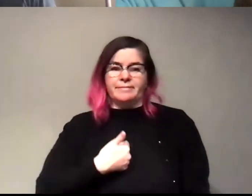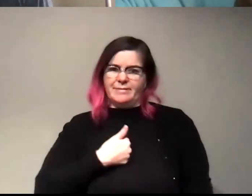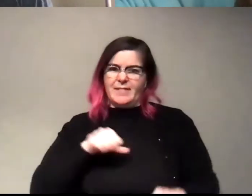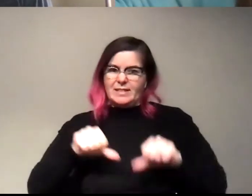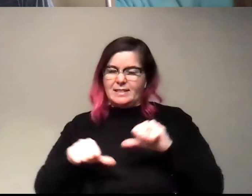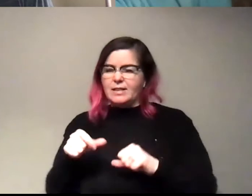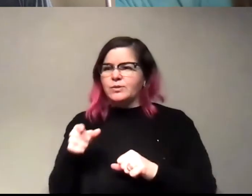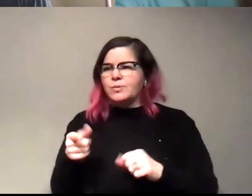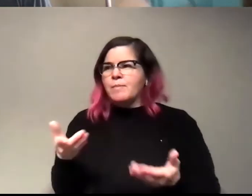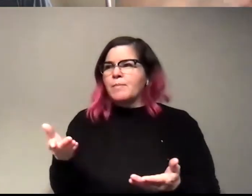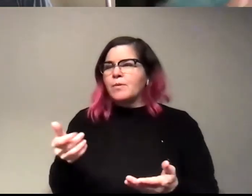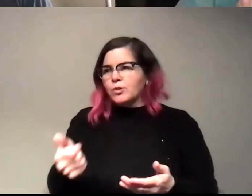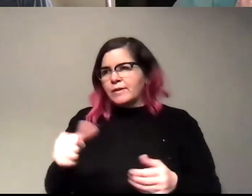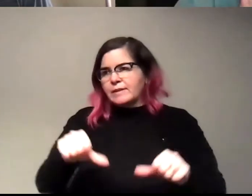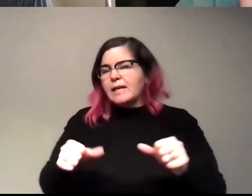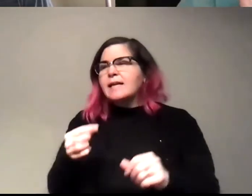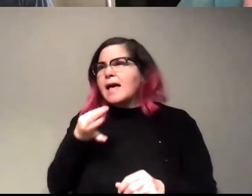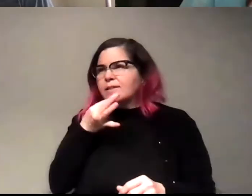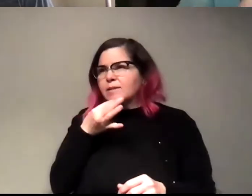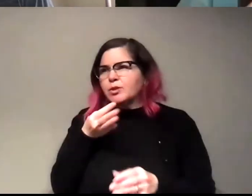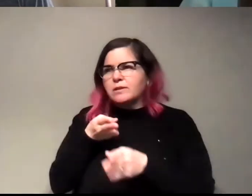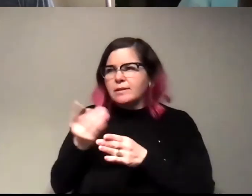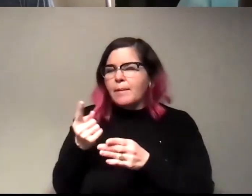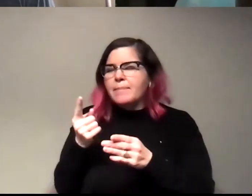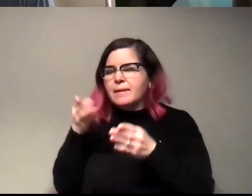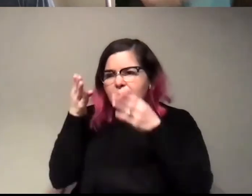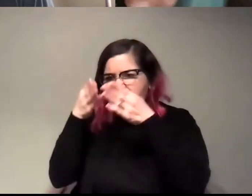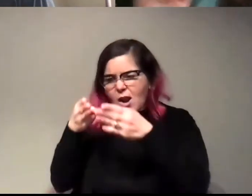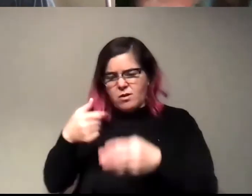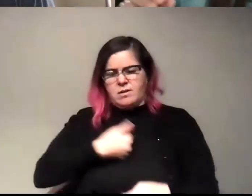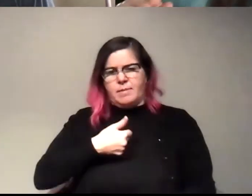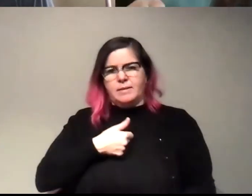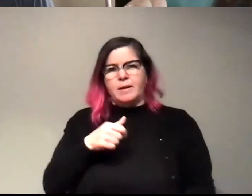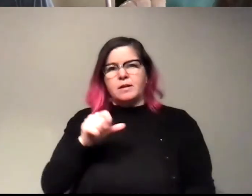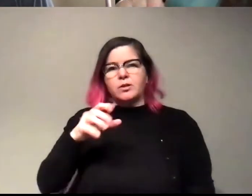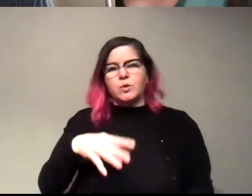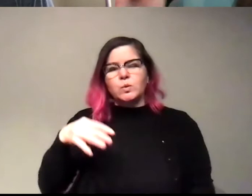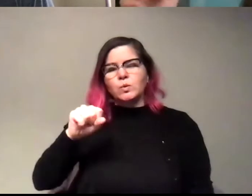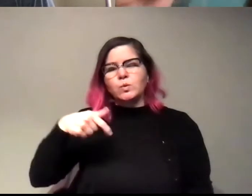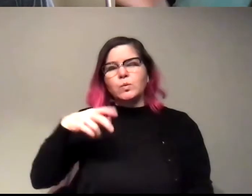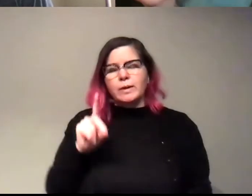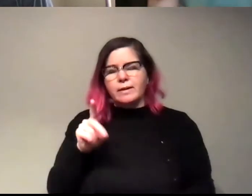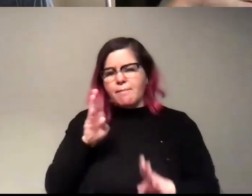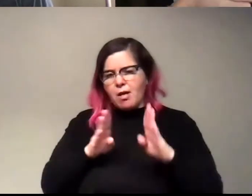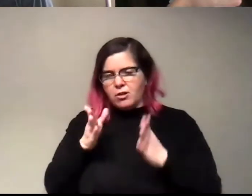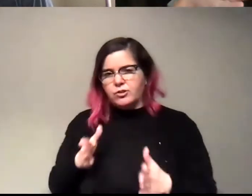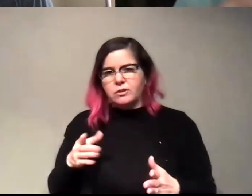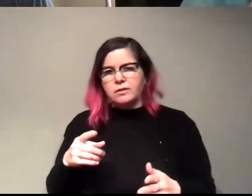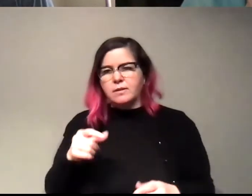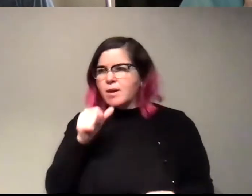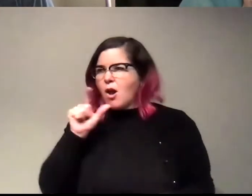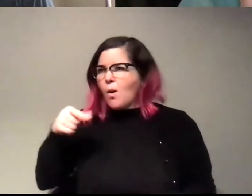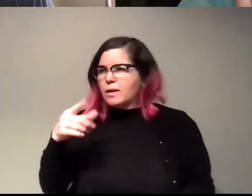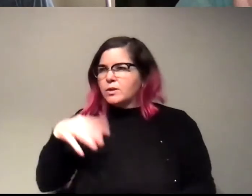probably an expert in something that's pretty narrow. Like I, I'm a, I'm a squid biologist, but I'm not only a squid biologist,